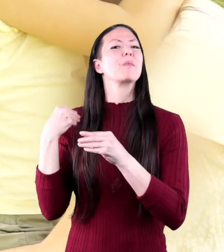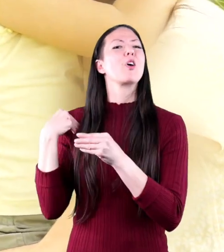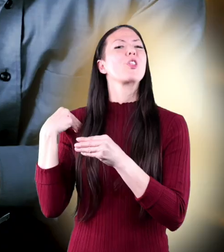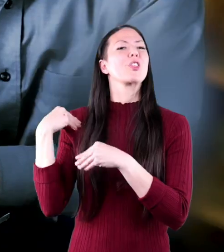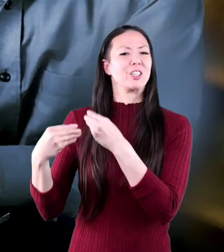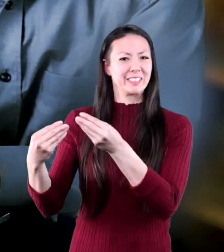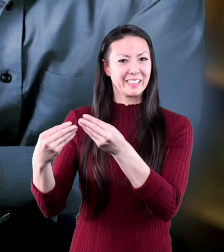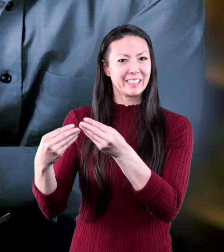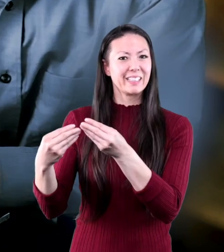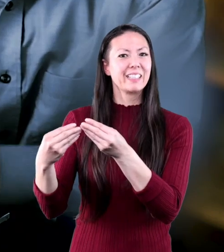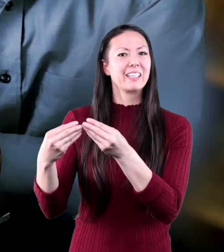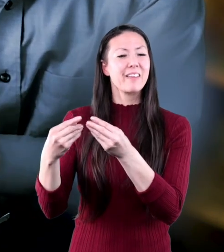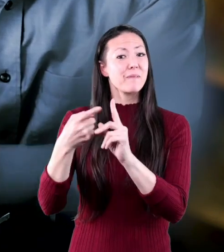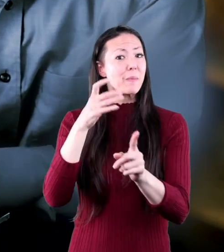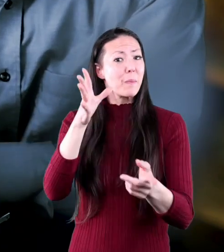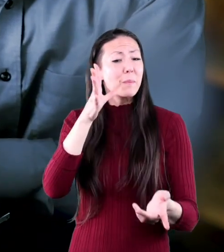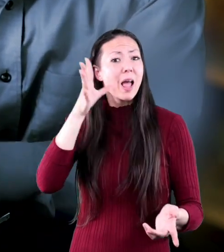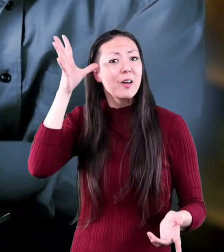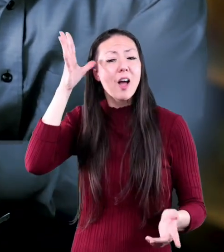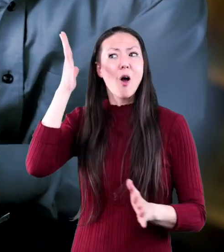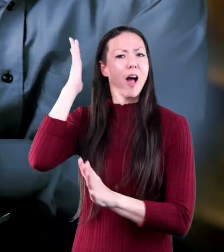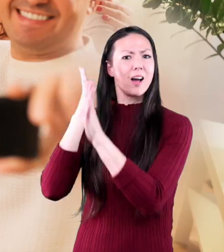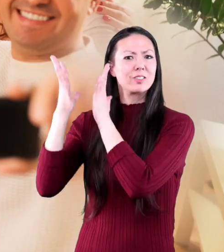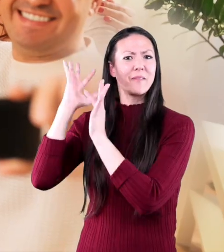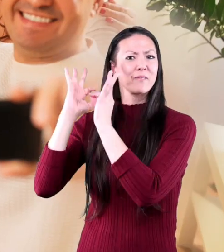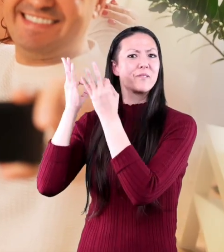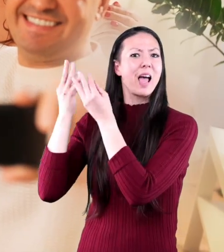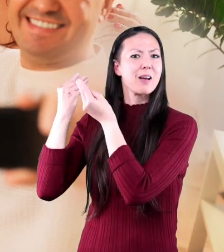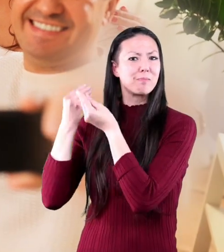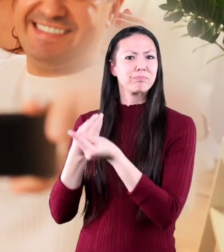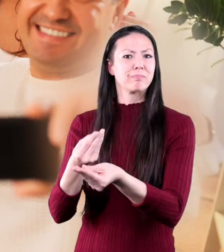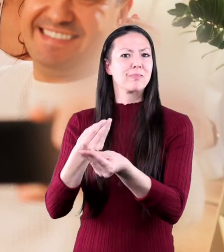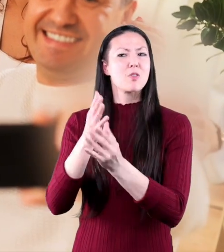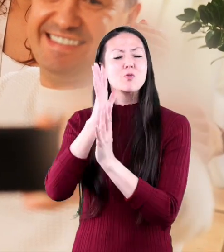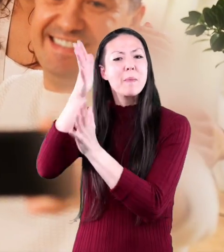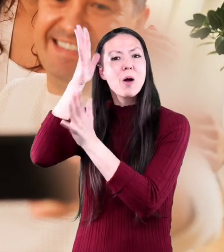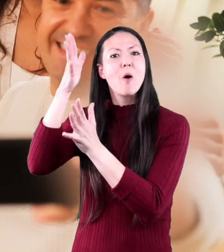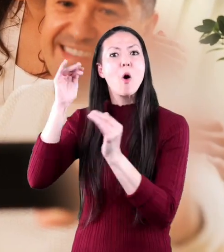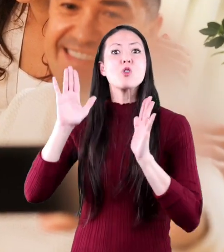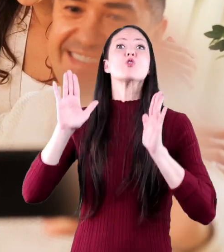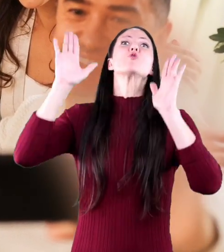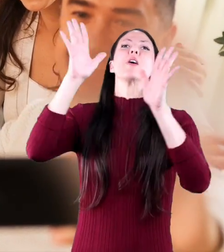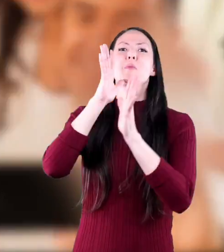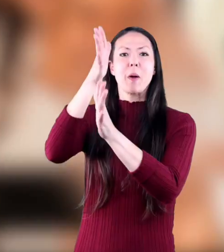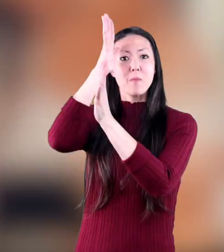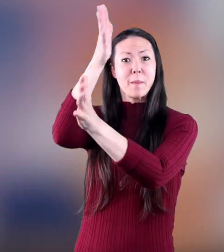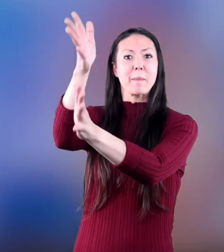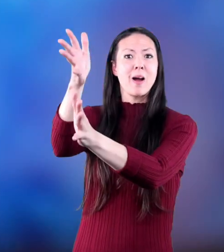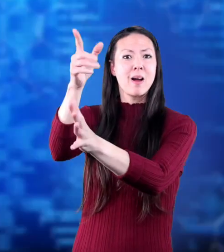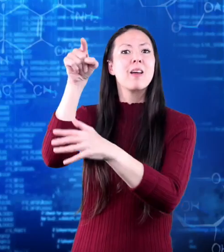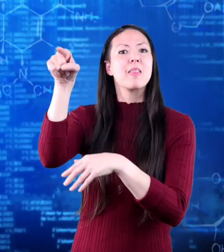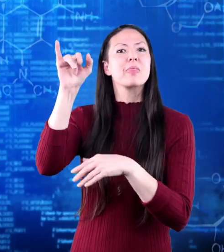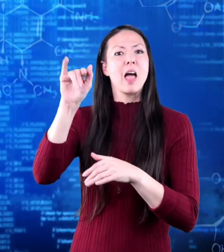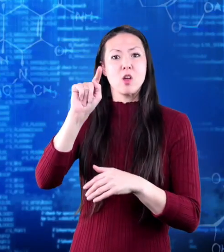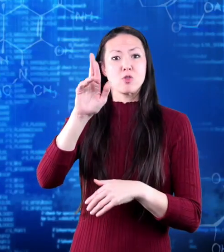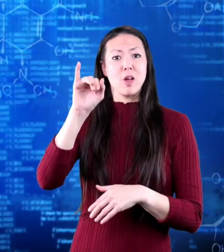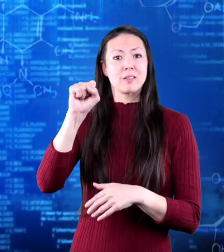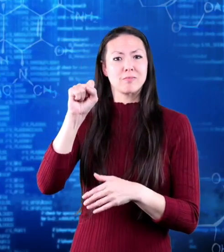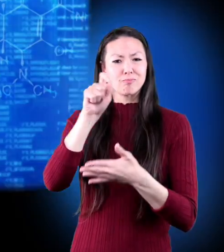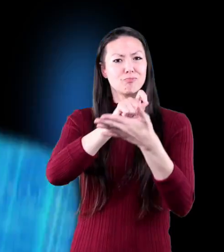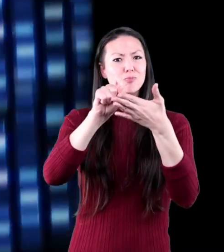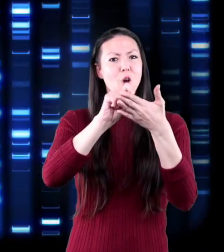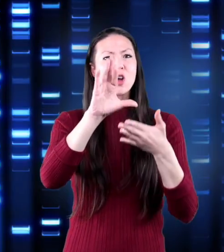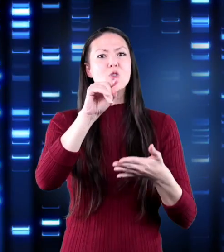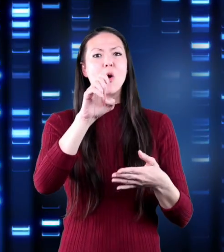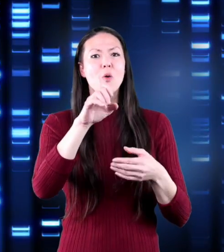traits are inherited, meaning they come from your ancestors like your parents and grandparents and great-grandparents. And these traits are